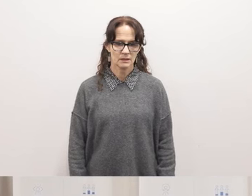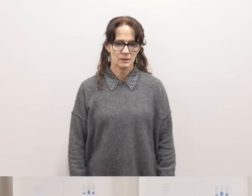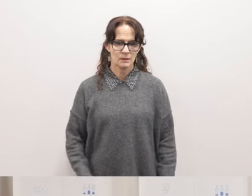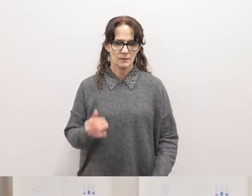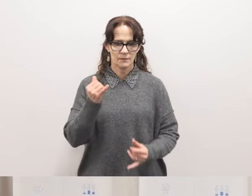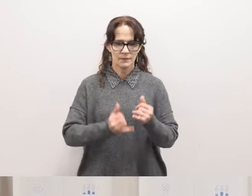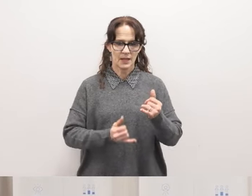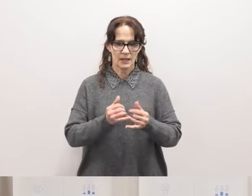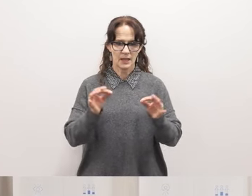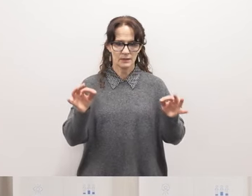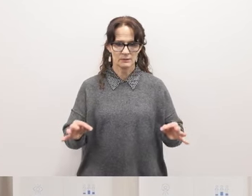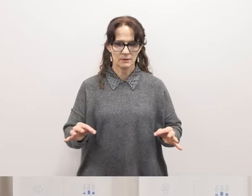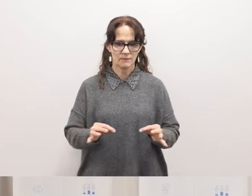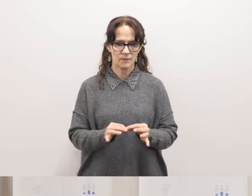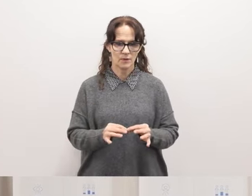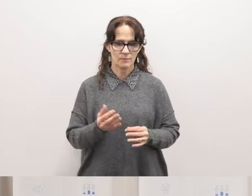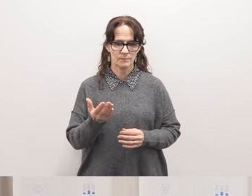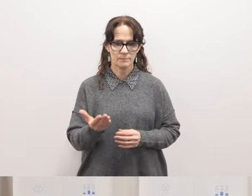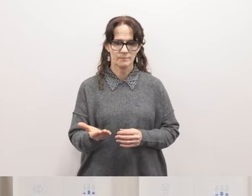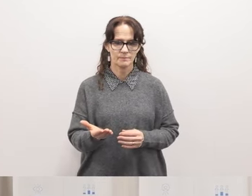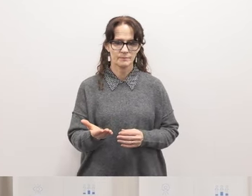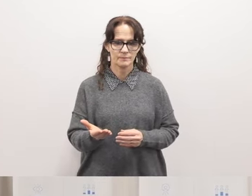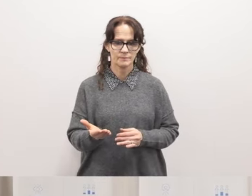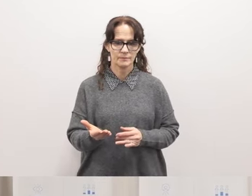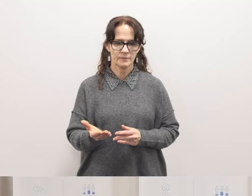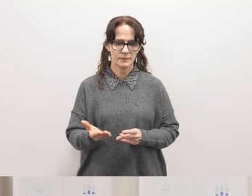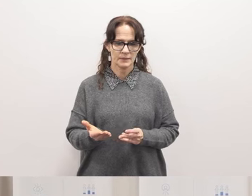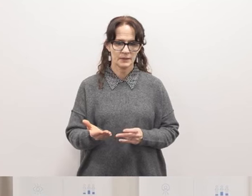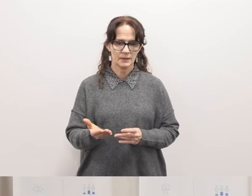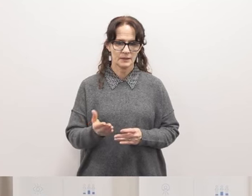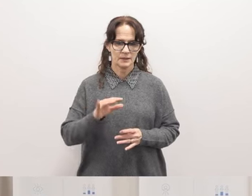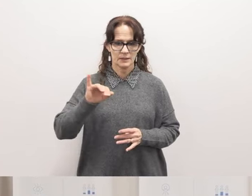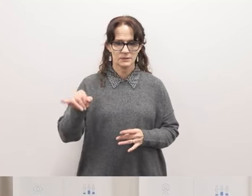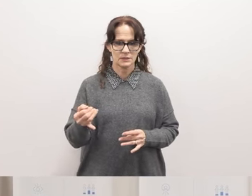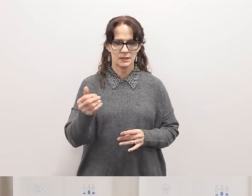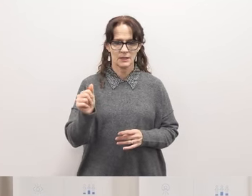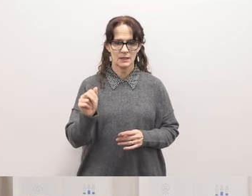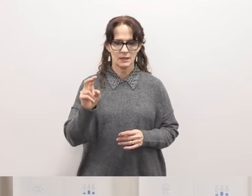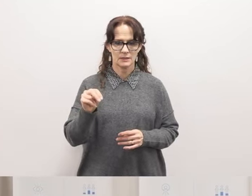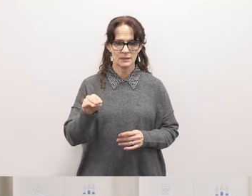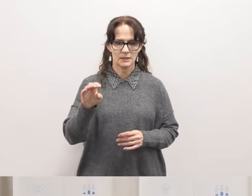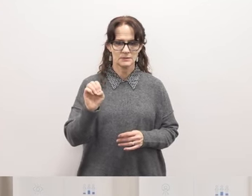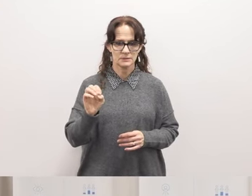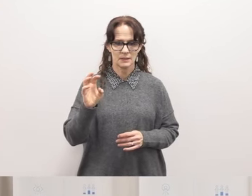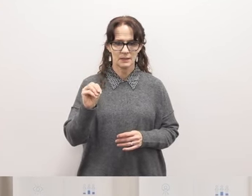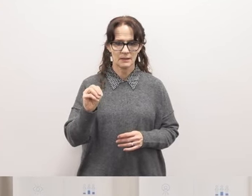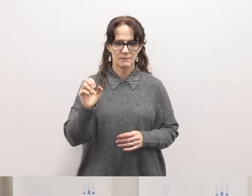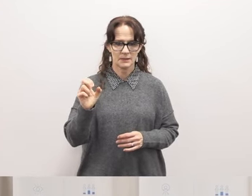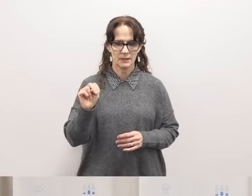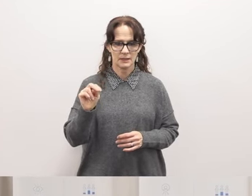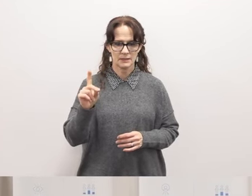the last form I have in hand is for Janice Mendez.